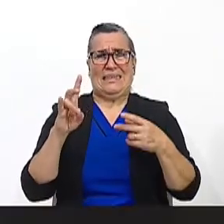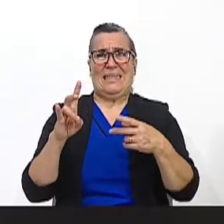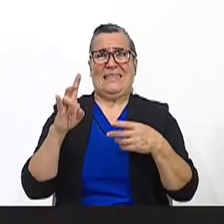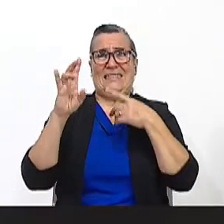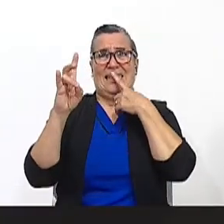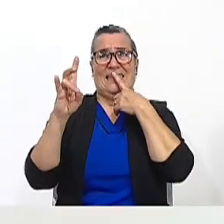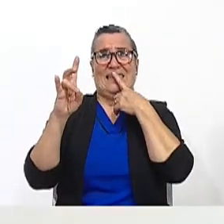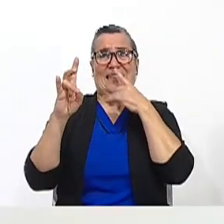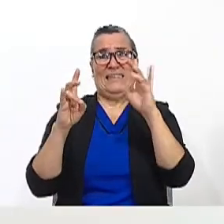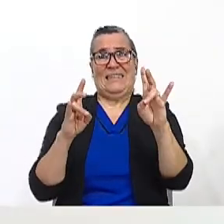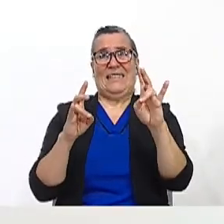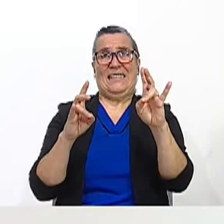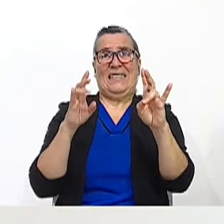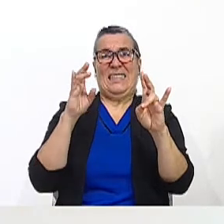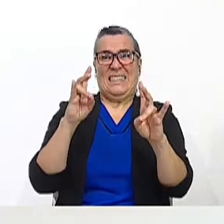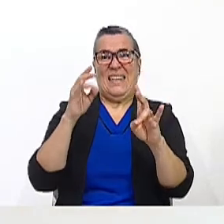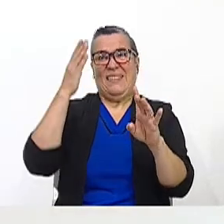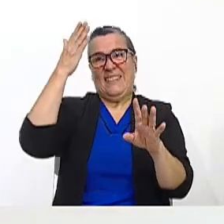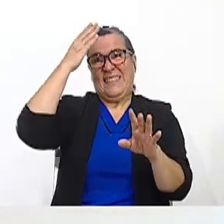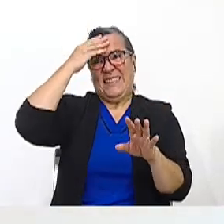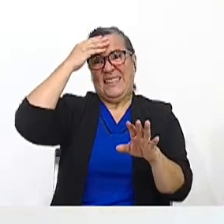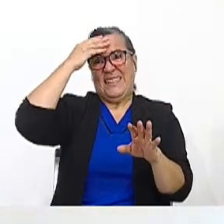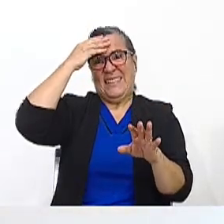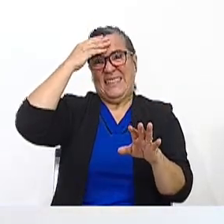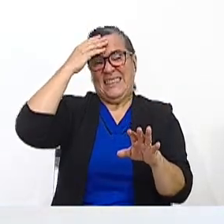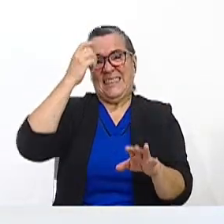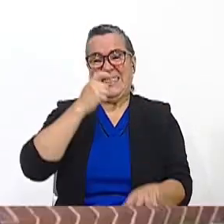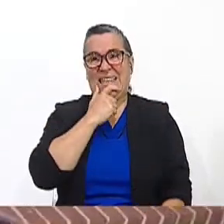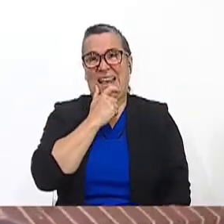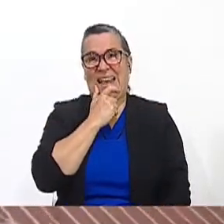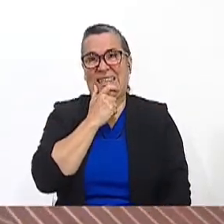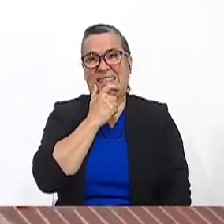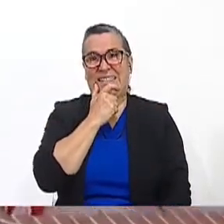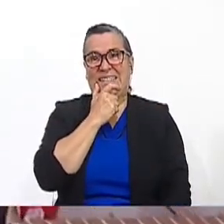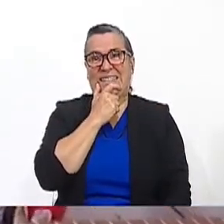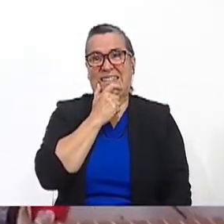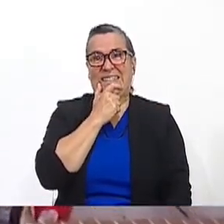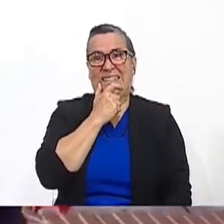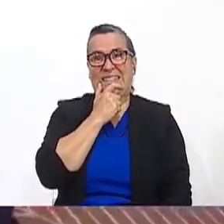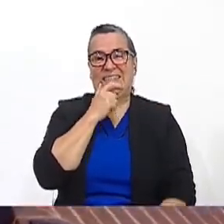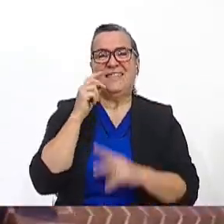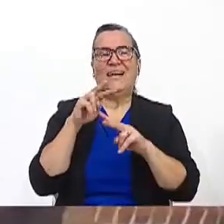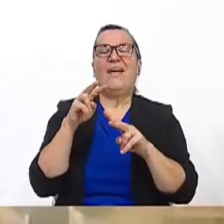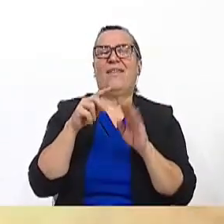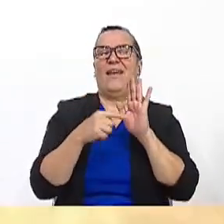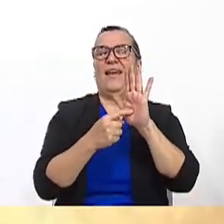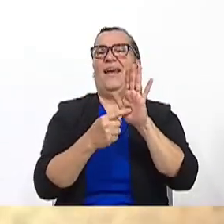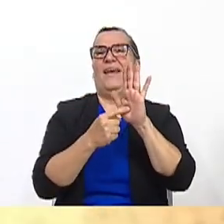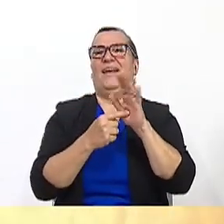Seven. Seven again. Seven. Yikes. Come on out. I'm going to give you your score.